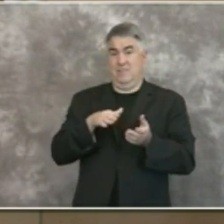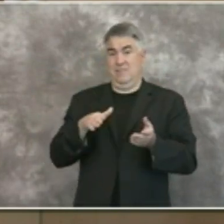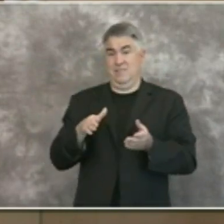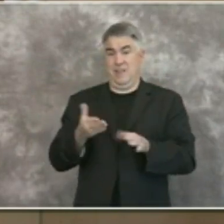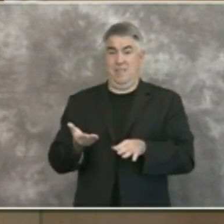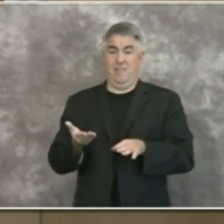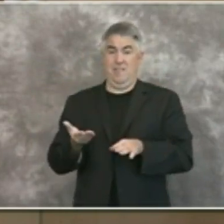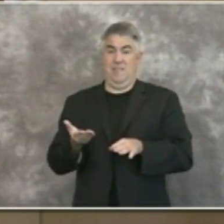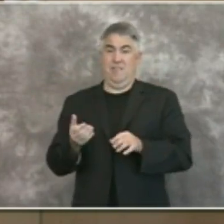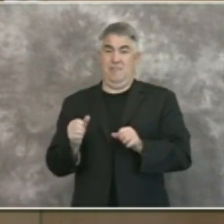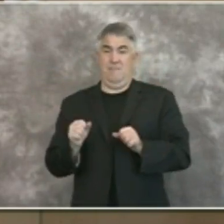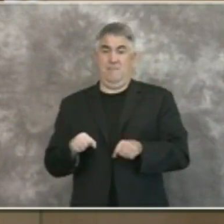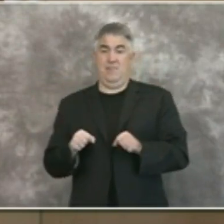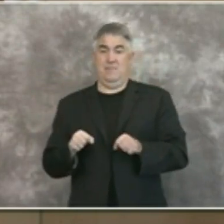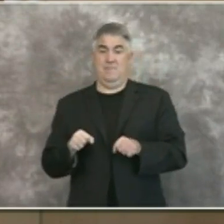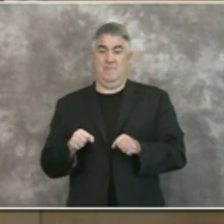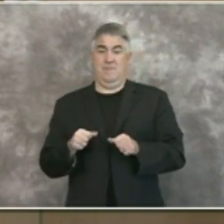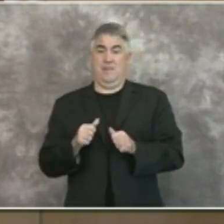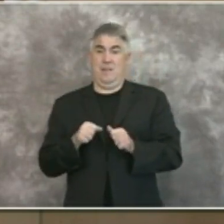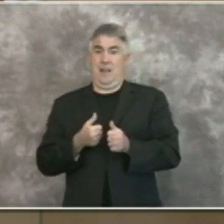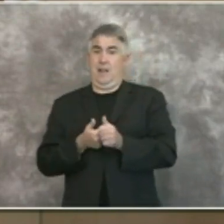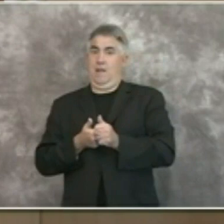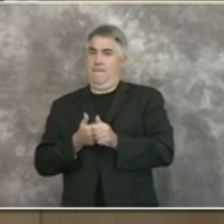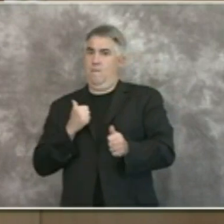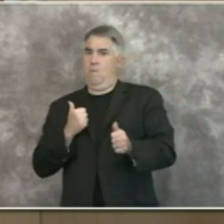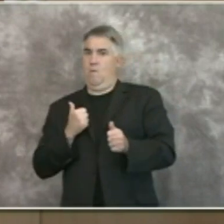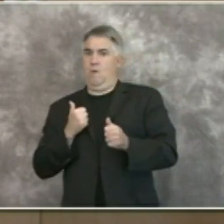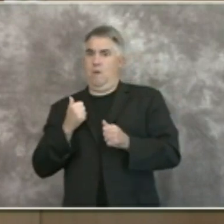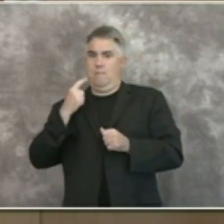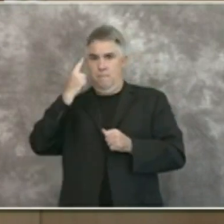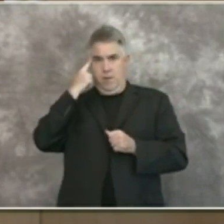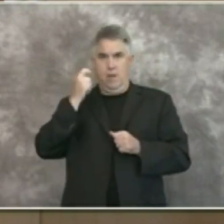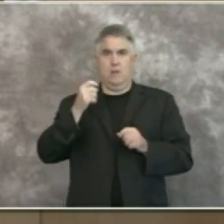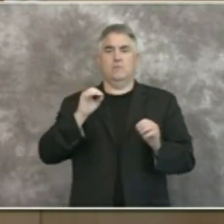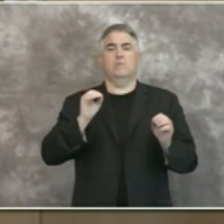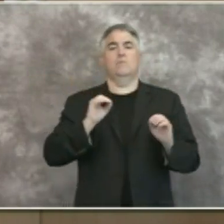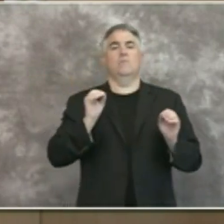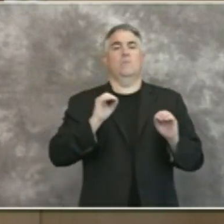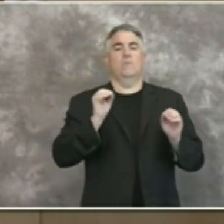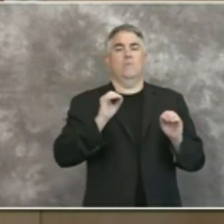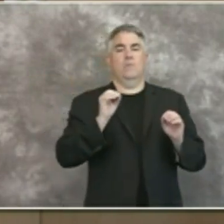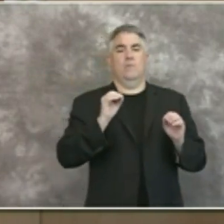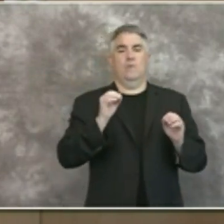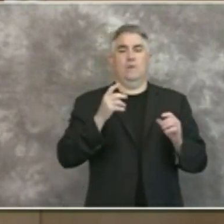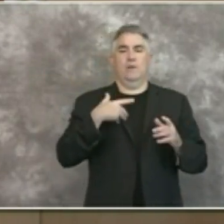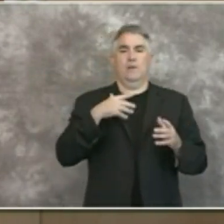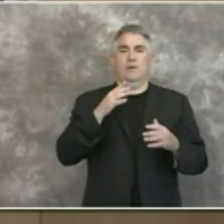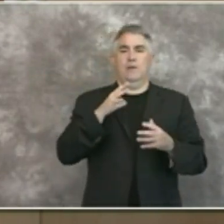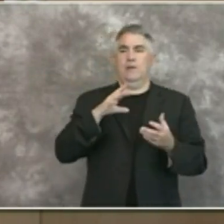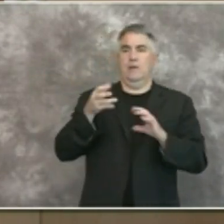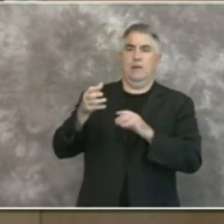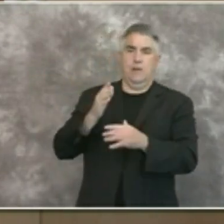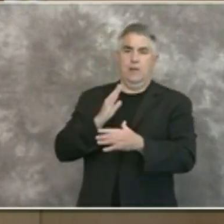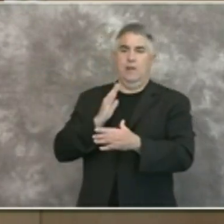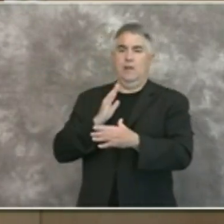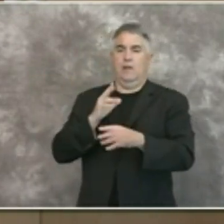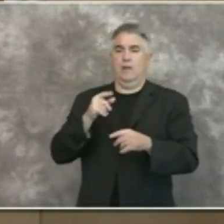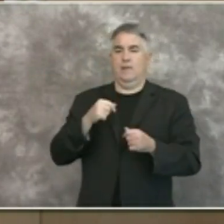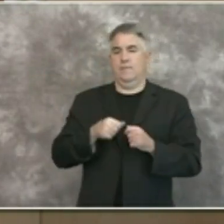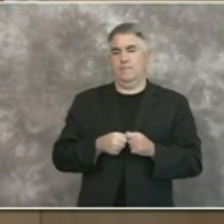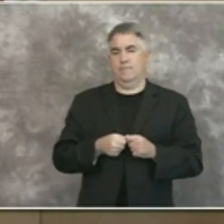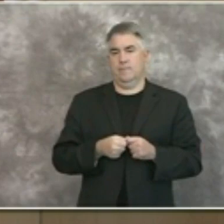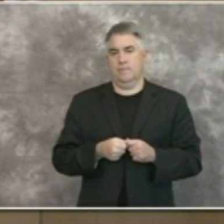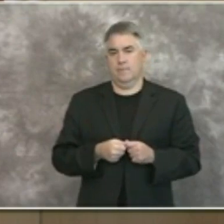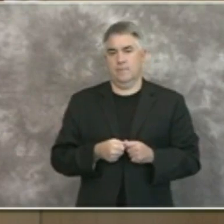uh prevented as a result of the non-pharmaceutical interventions that was uh that were implemented by